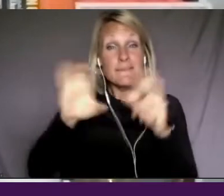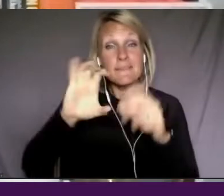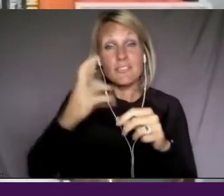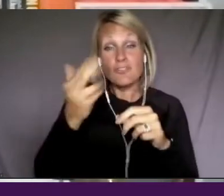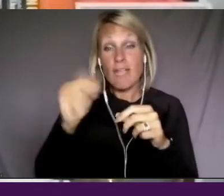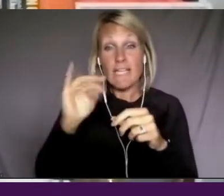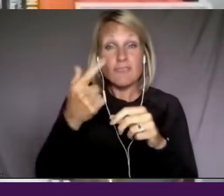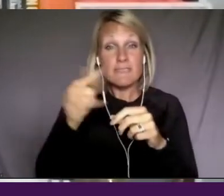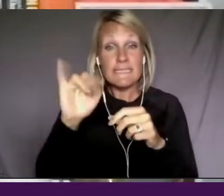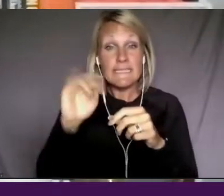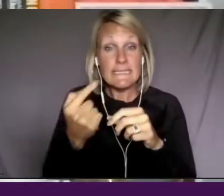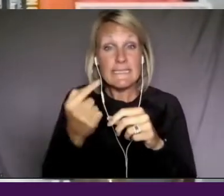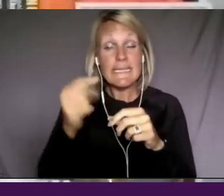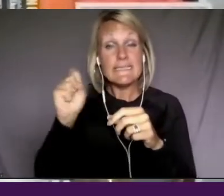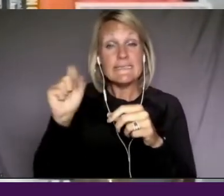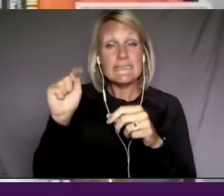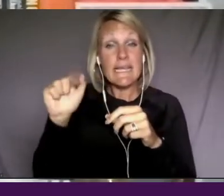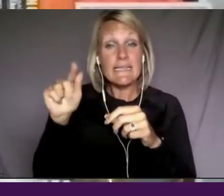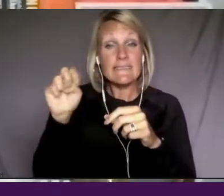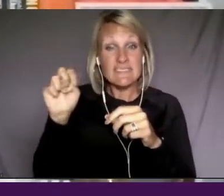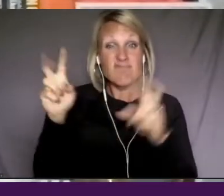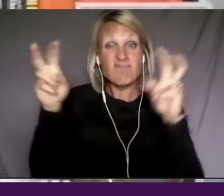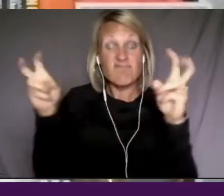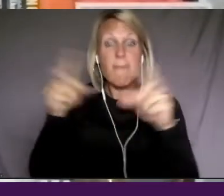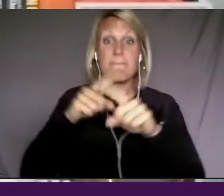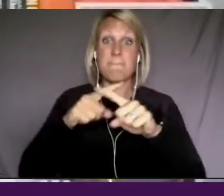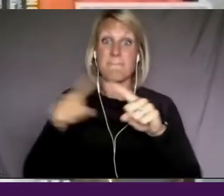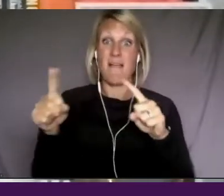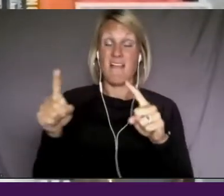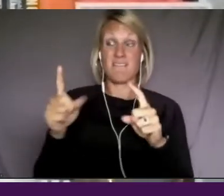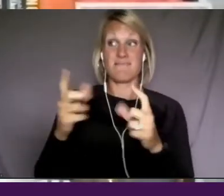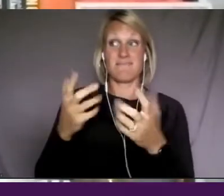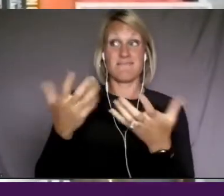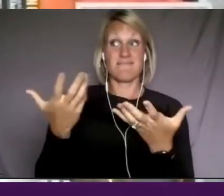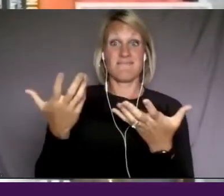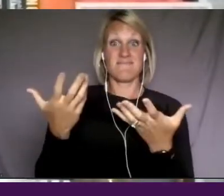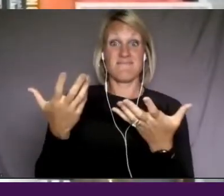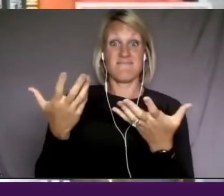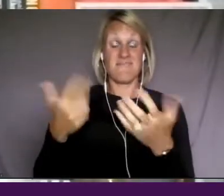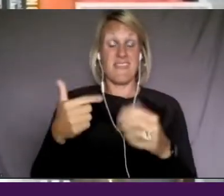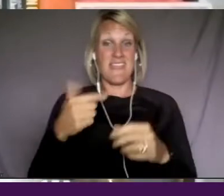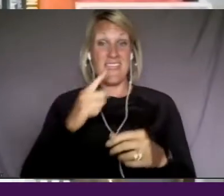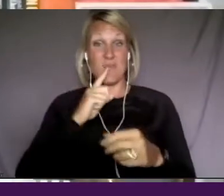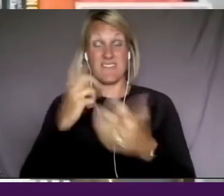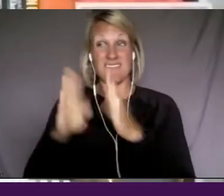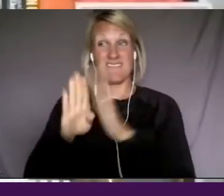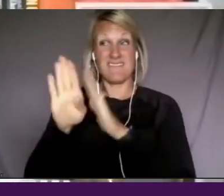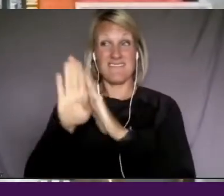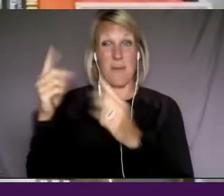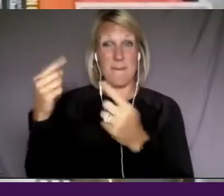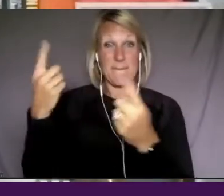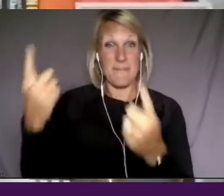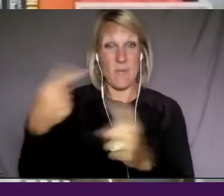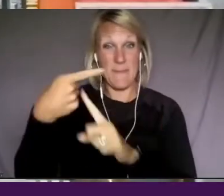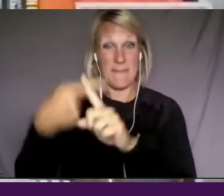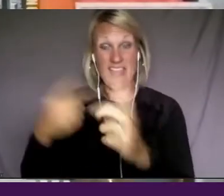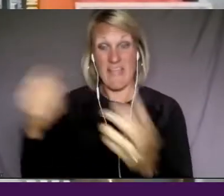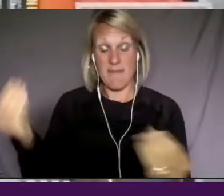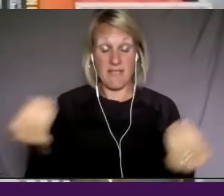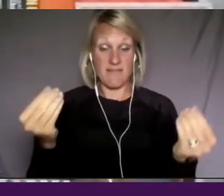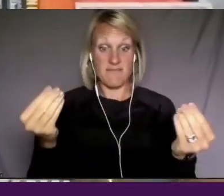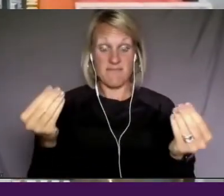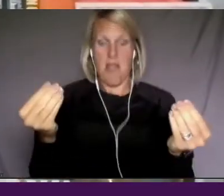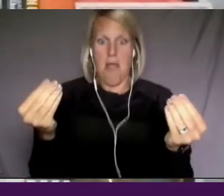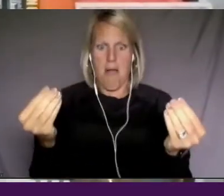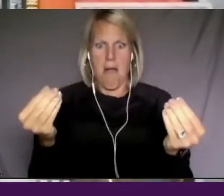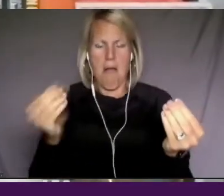maybe a month into my, my taking on American experience. And I saw it and I was like, oh, that's a new